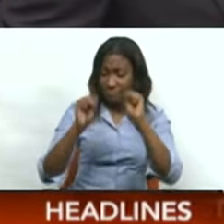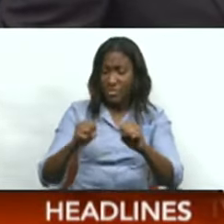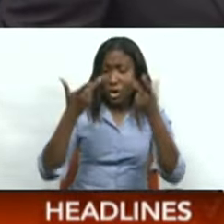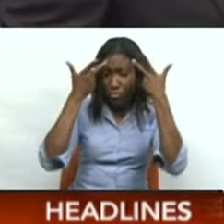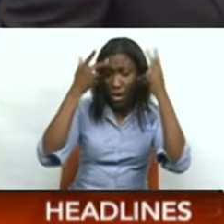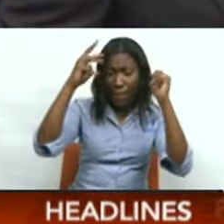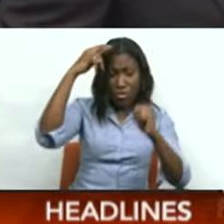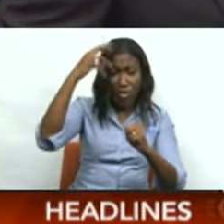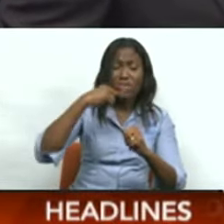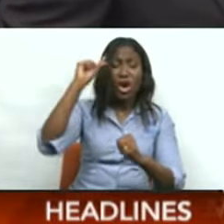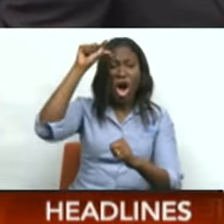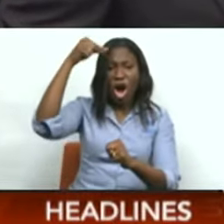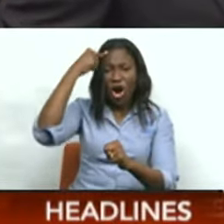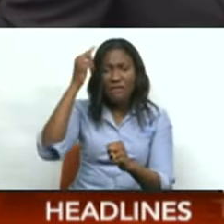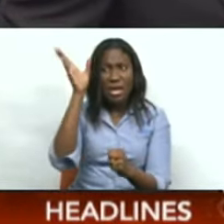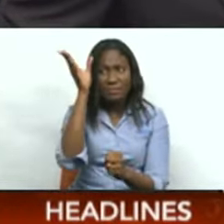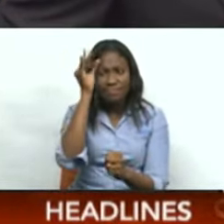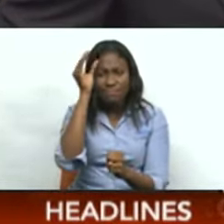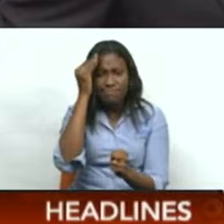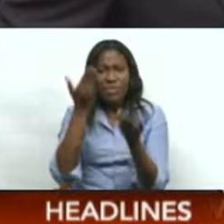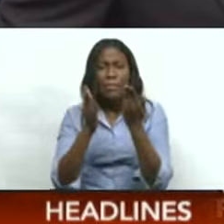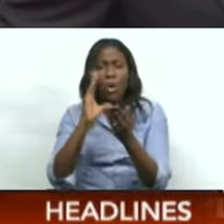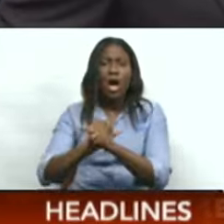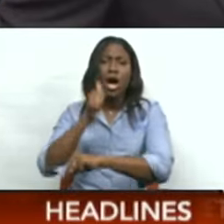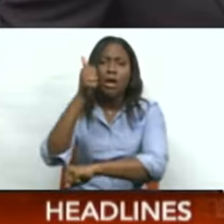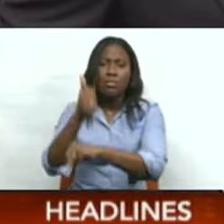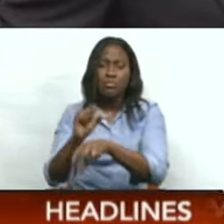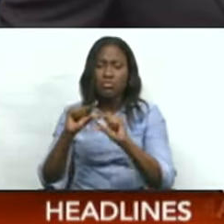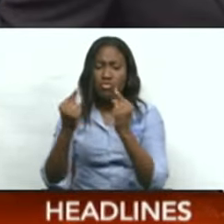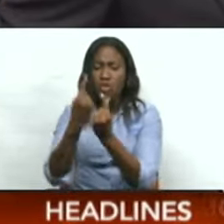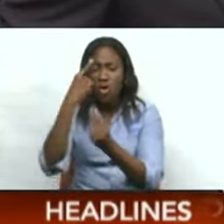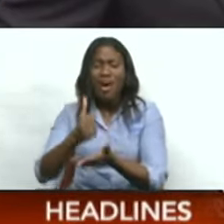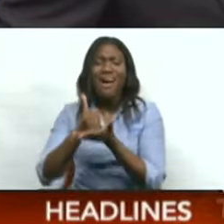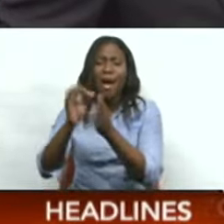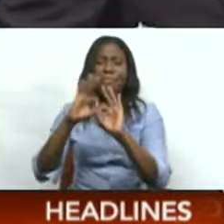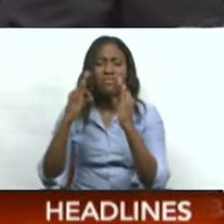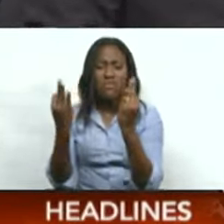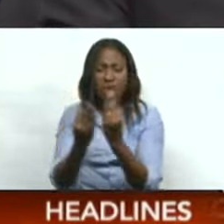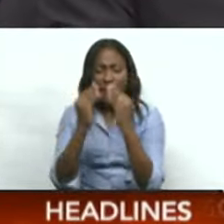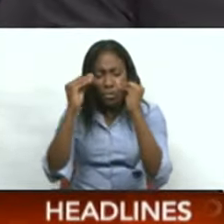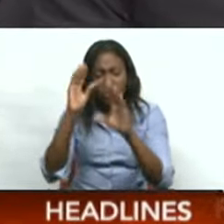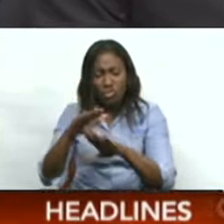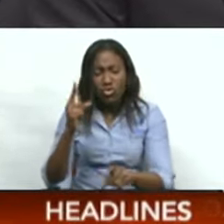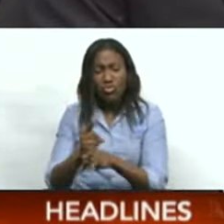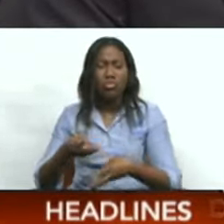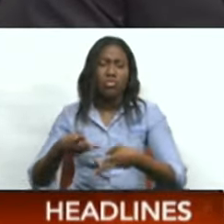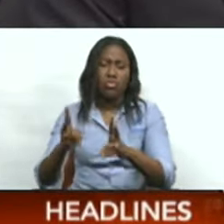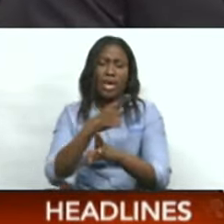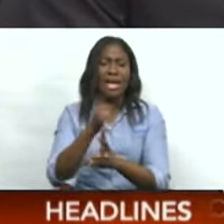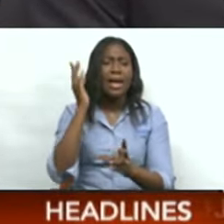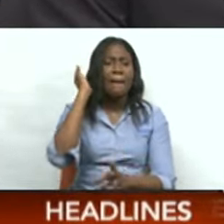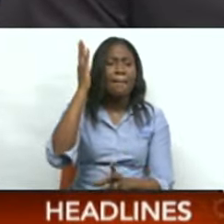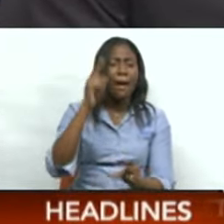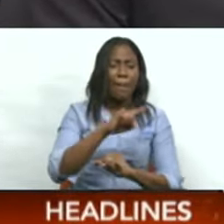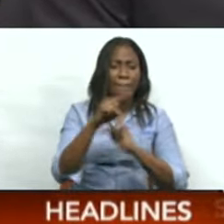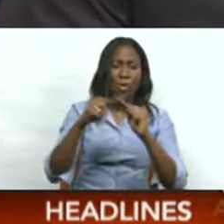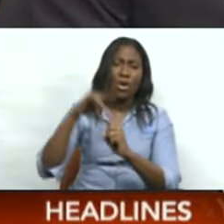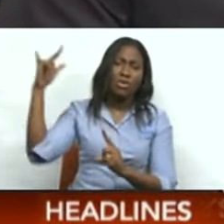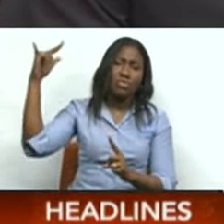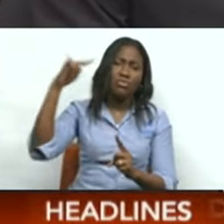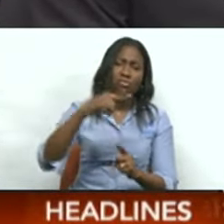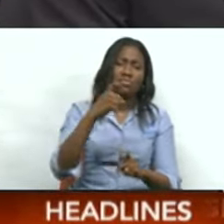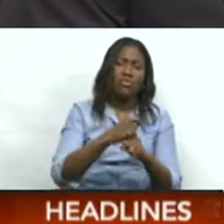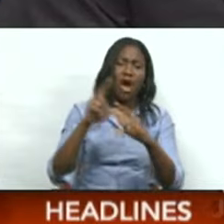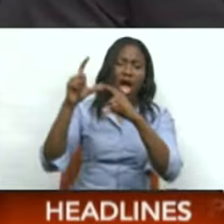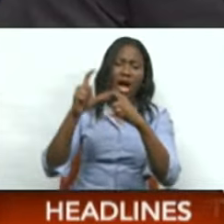says the government is considering to appoint a commission to help families near to the next generation. He made these comments following his arrival from the CARICOM